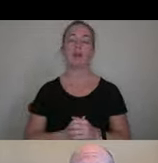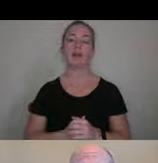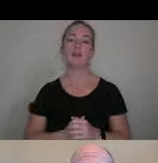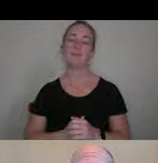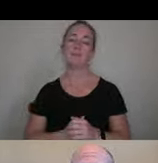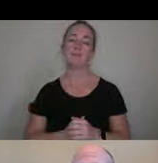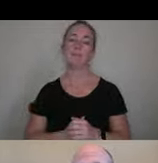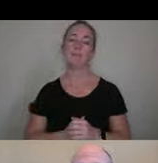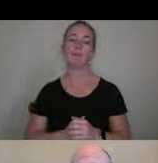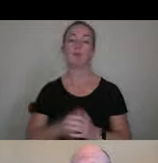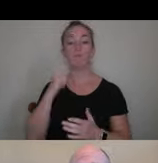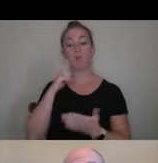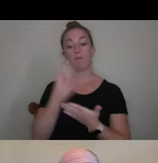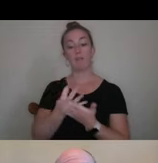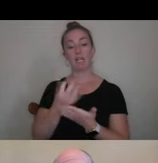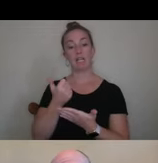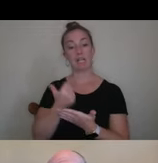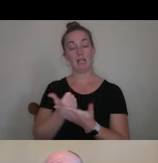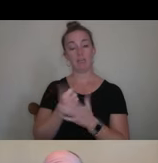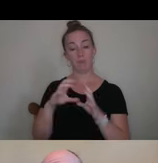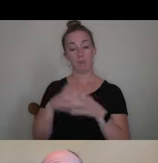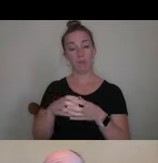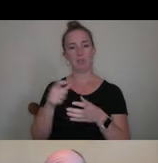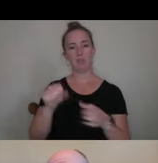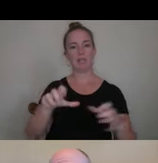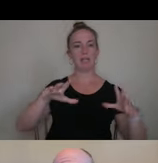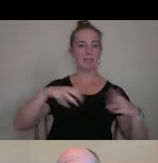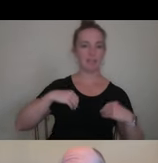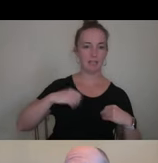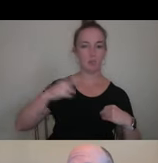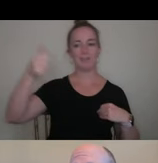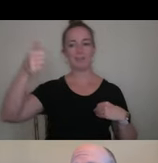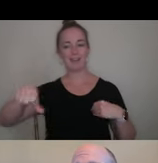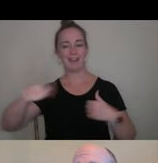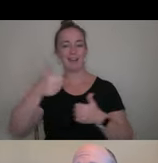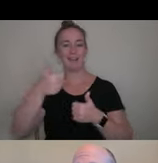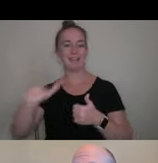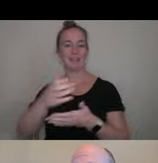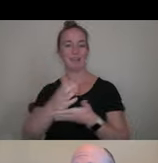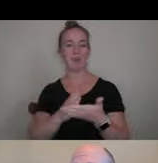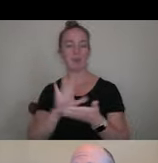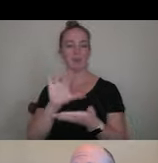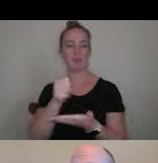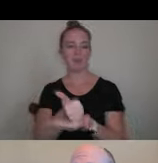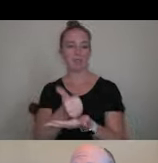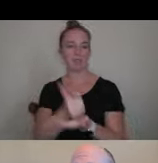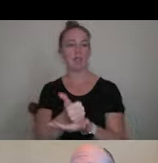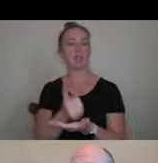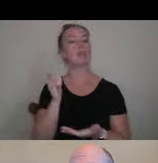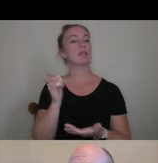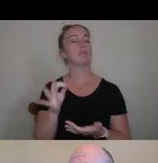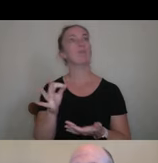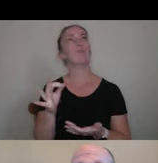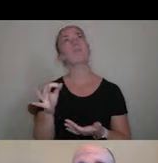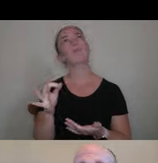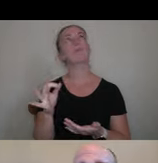financial aid package, you can accept or deny any piece of the aid award. So if, um, uh,